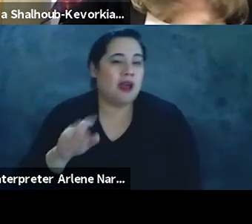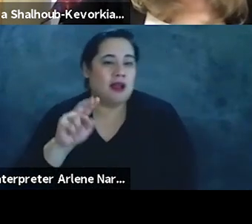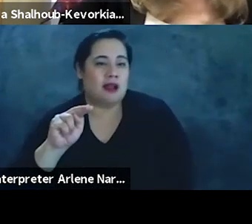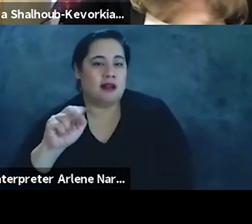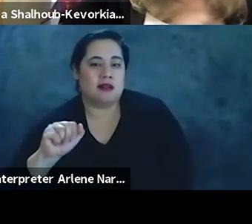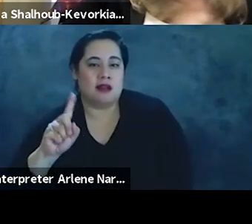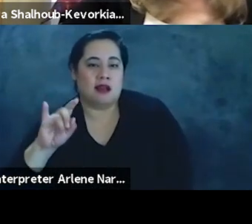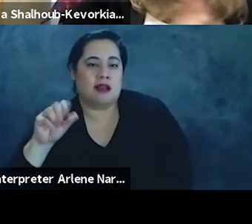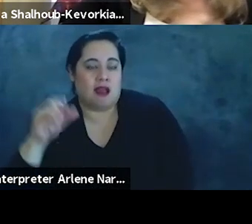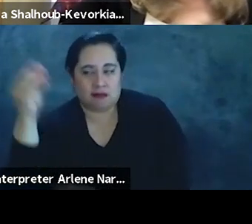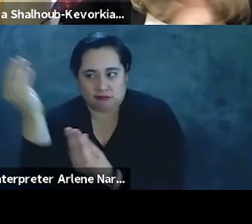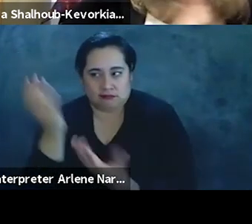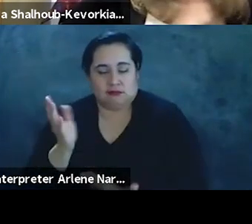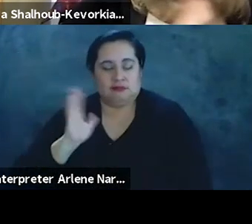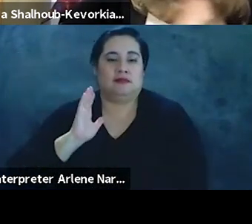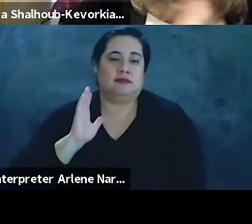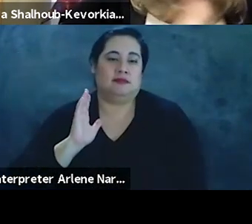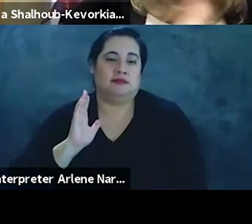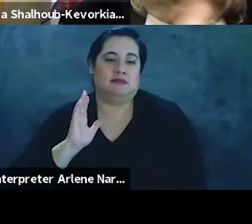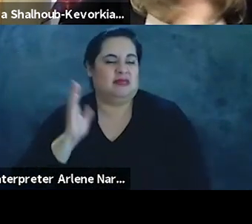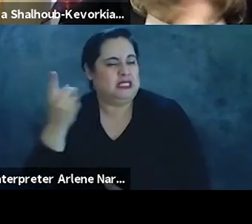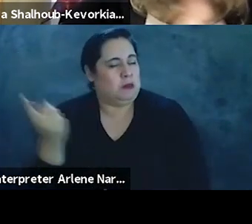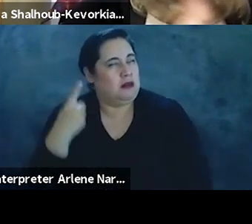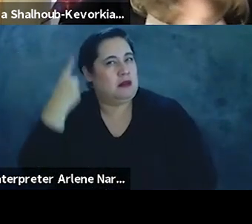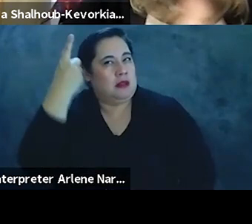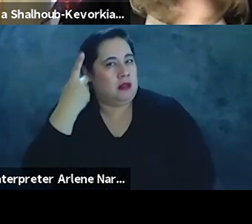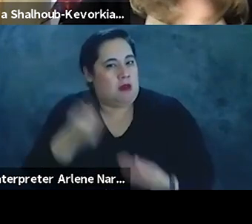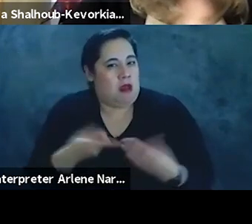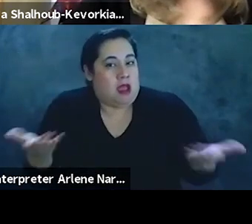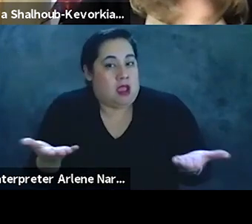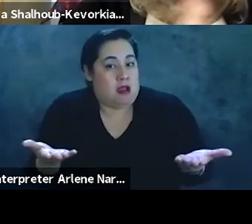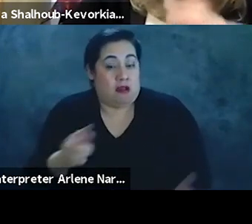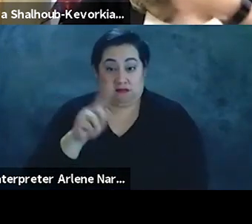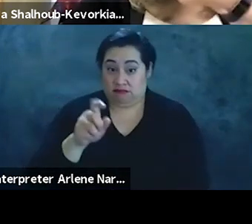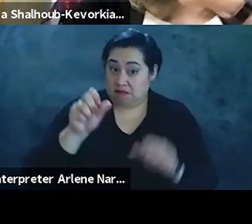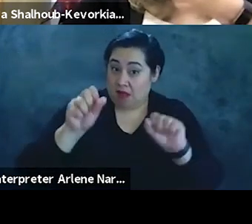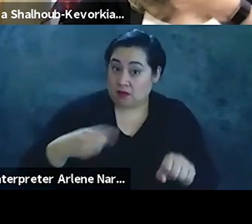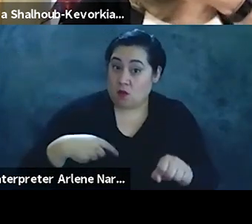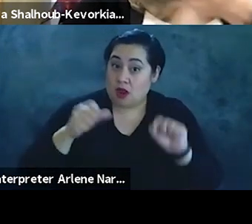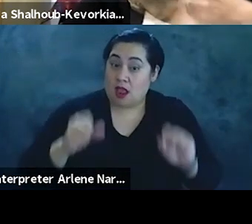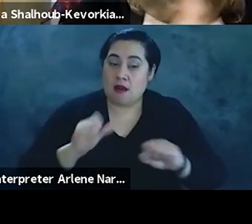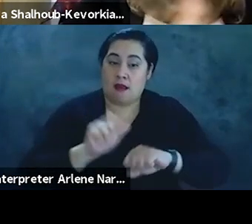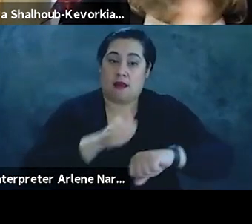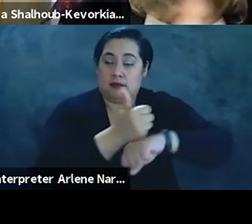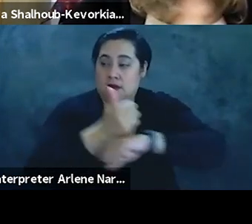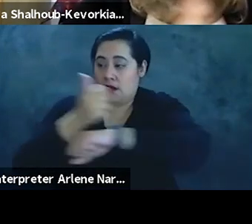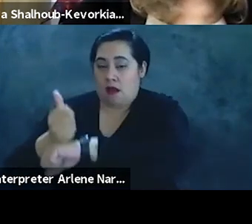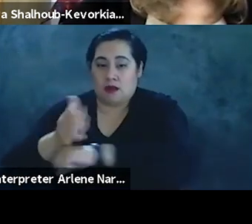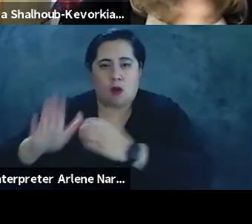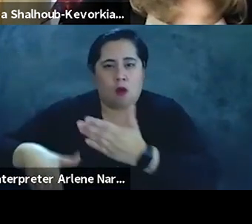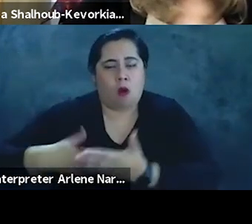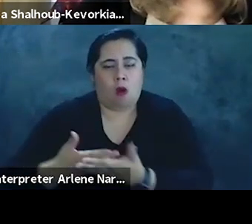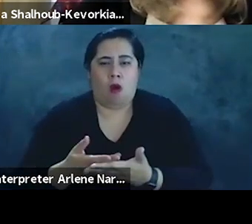gave us something to think about here. Is it not possible that we could establish all the